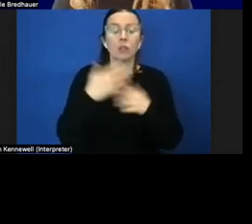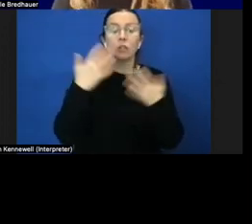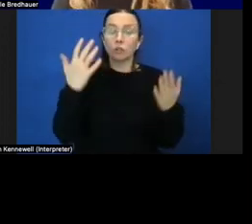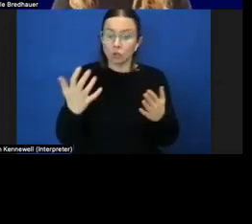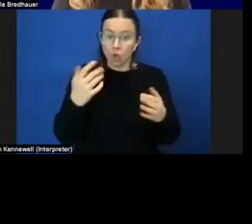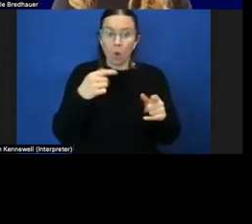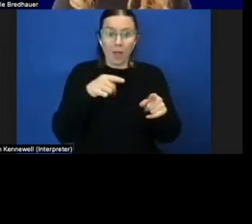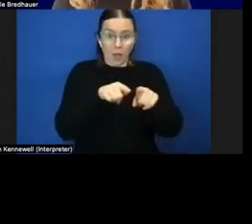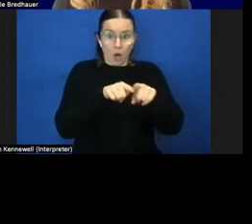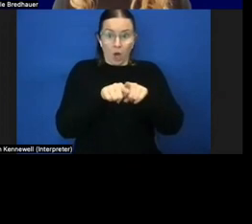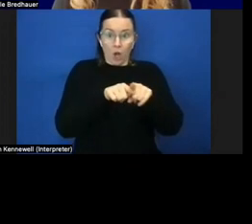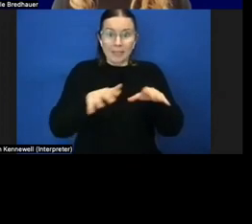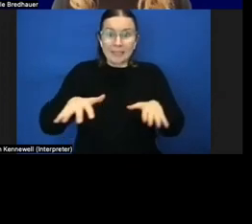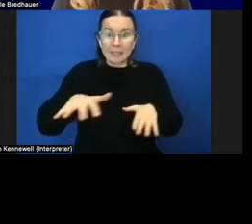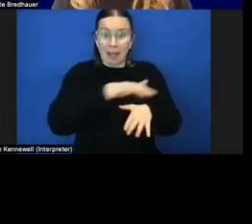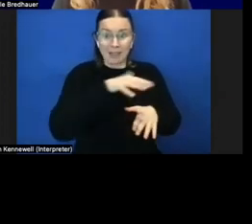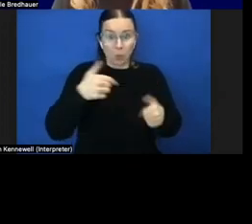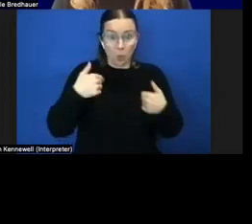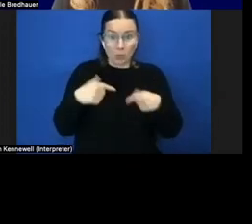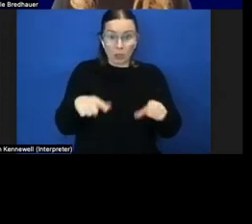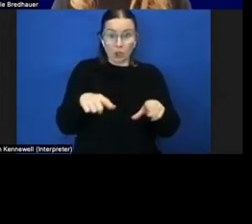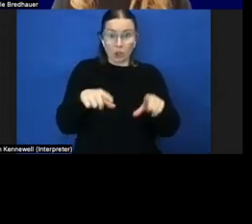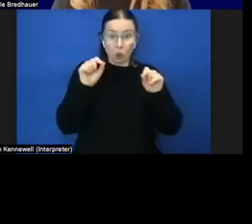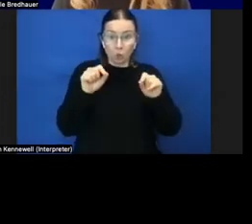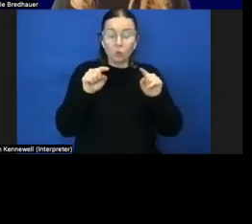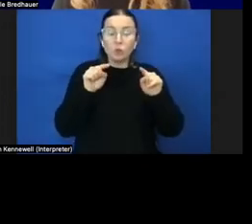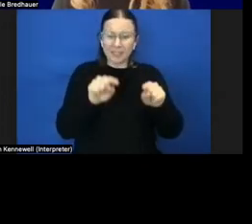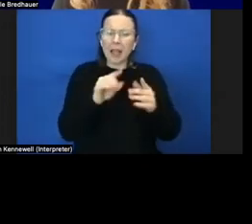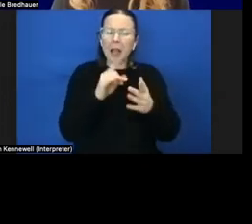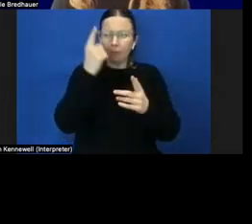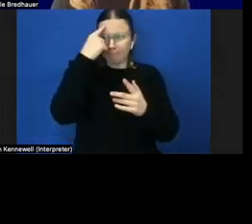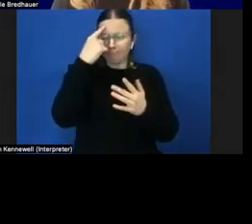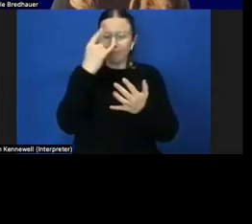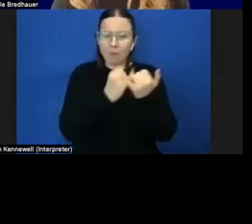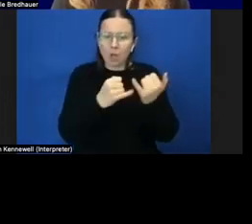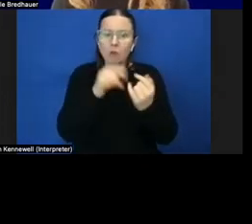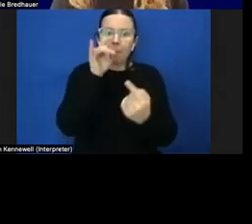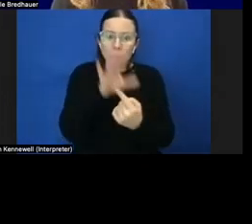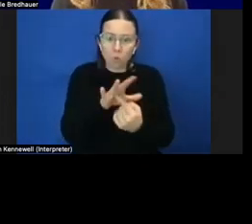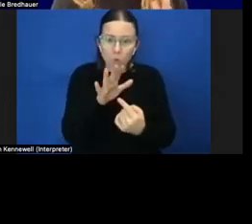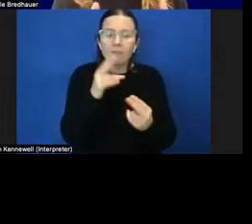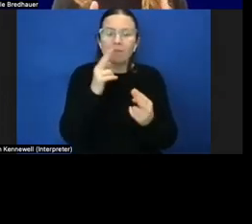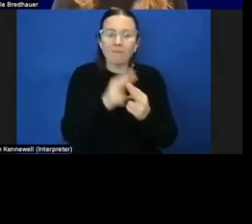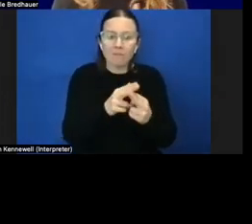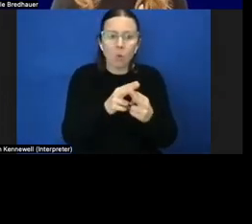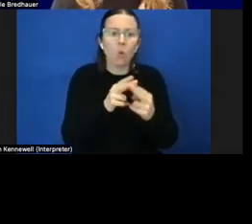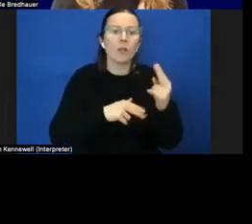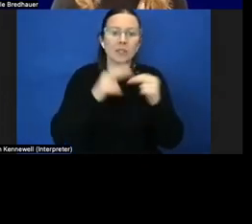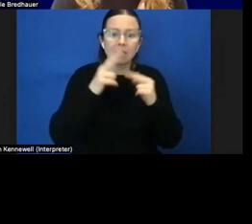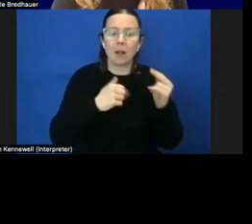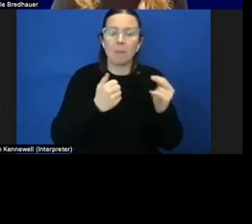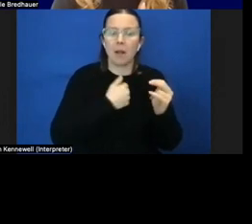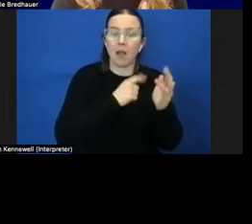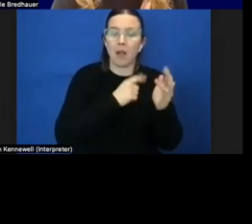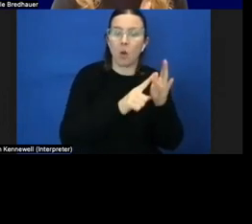space it's actually really very very important for developing our orientation mobility skills